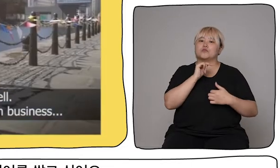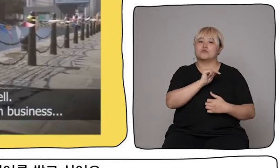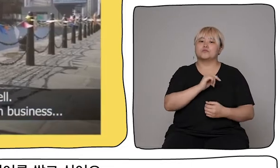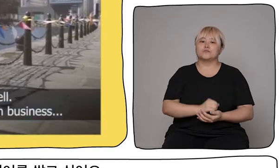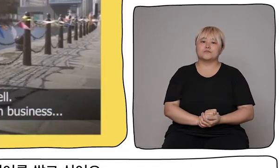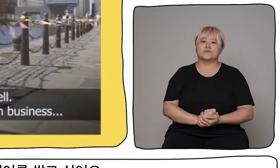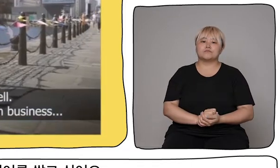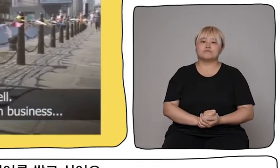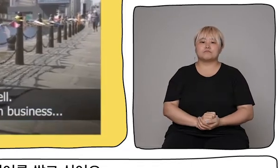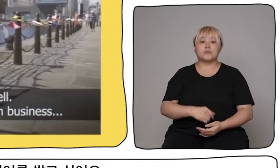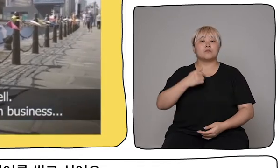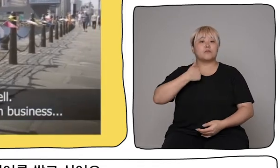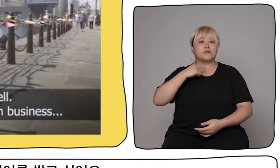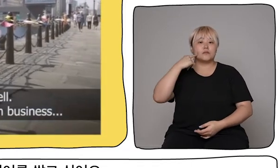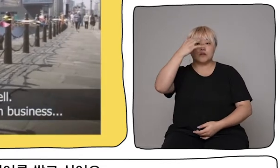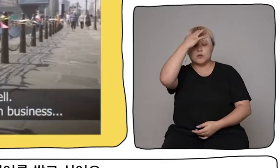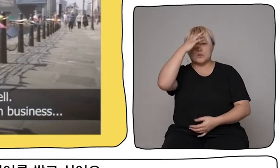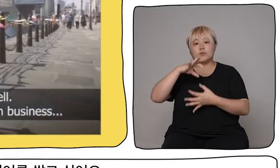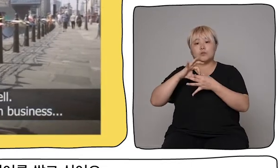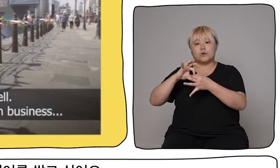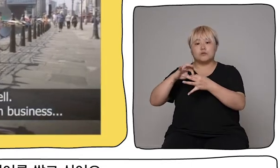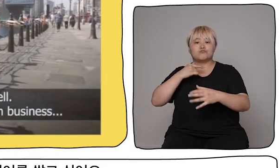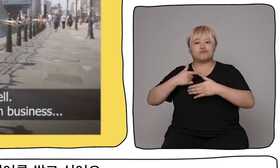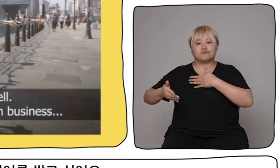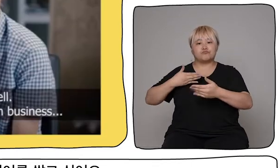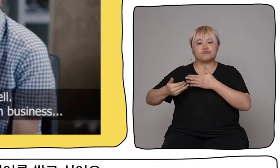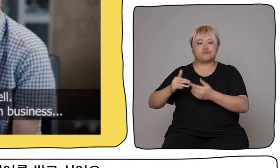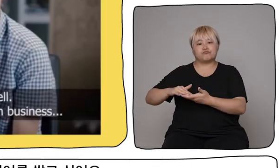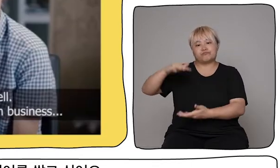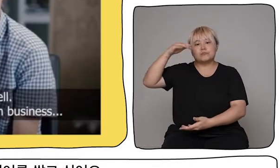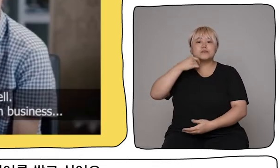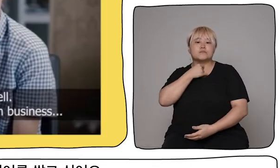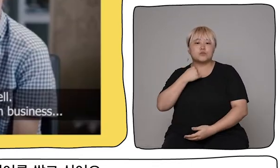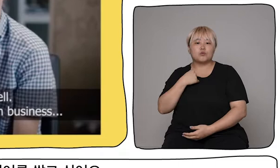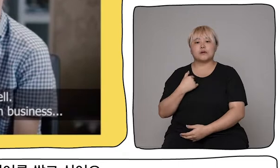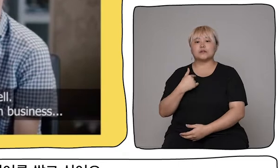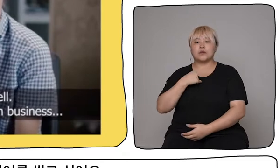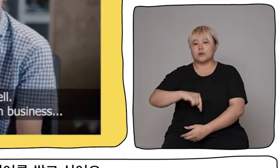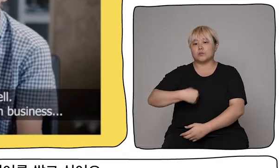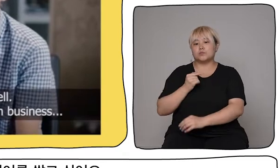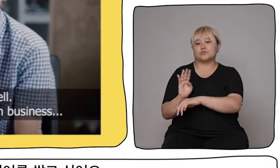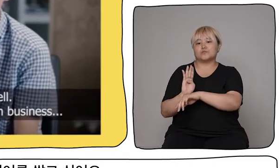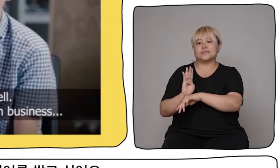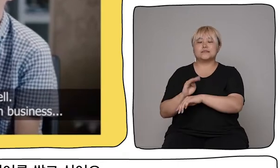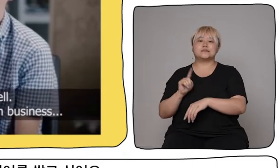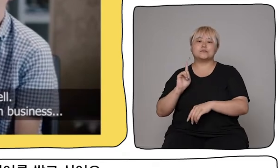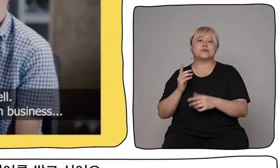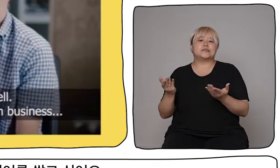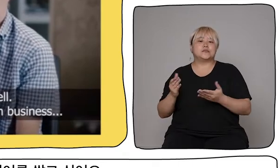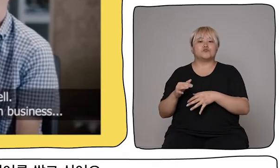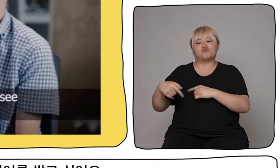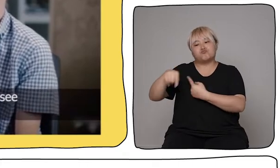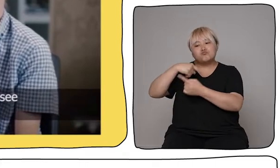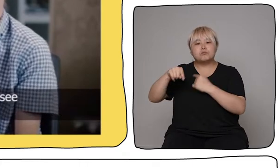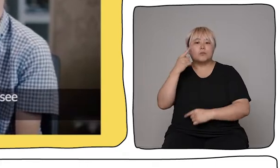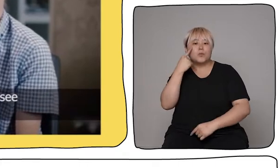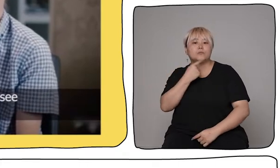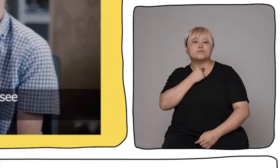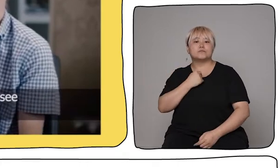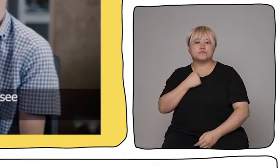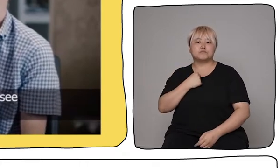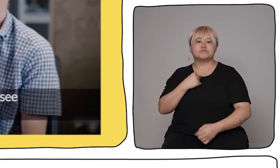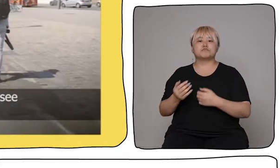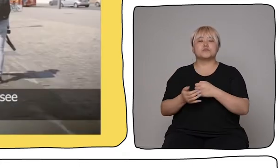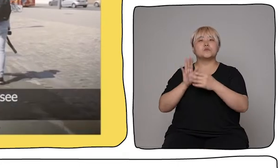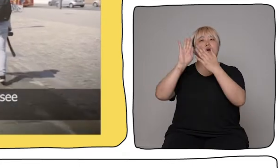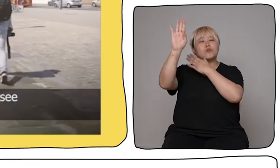to do it as a creator as I always like the idea wanting me own business and hopefully I